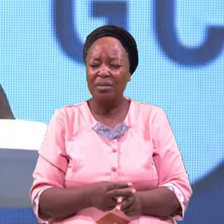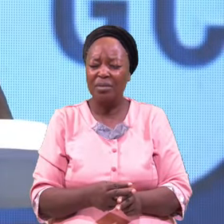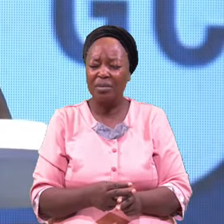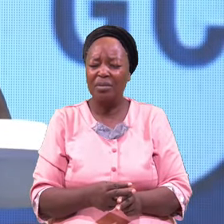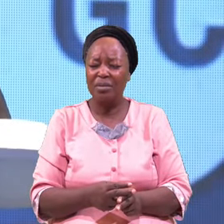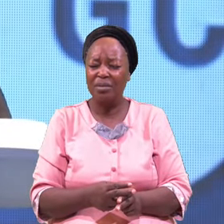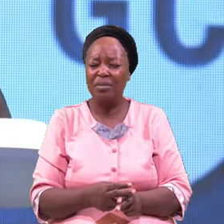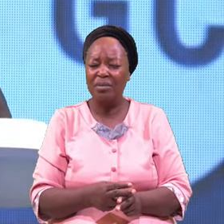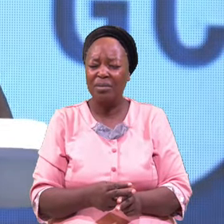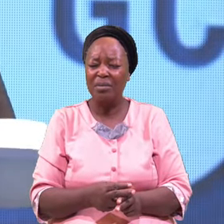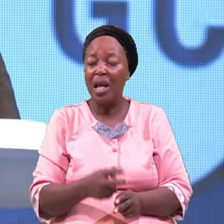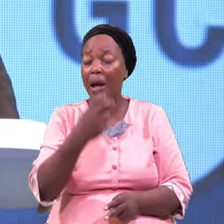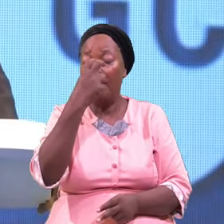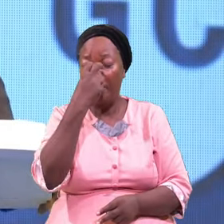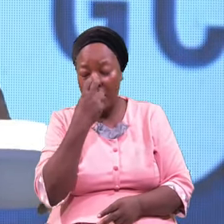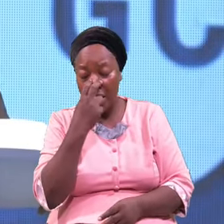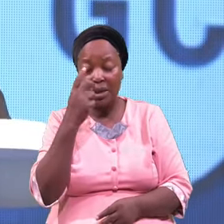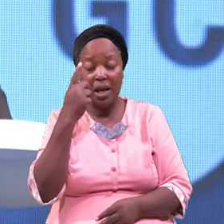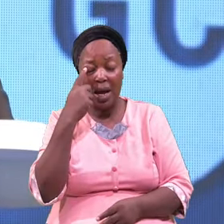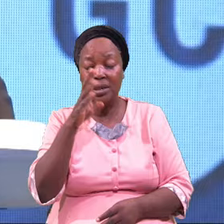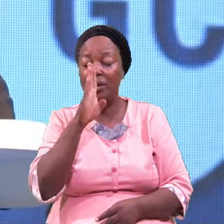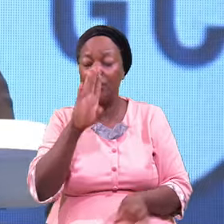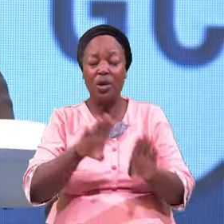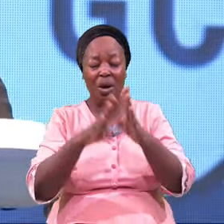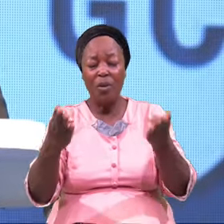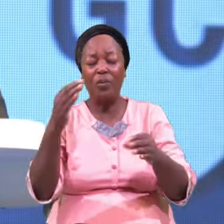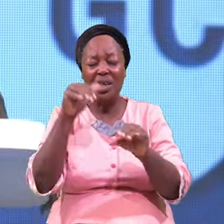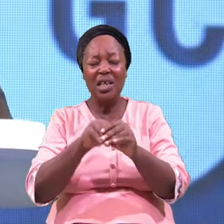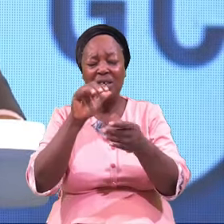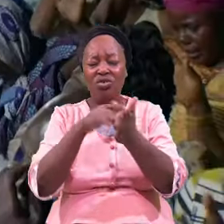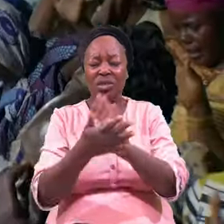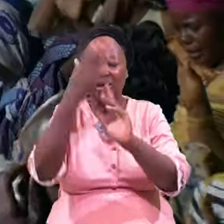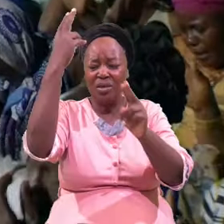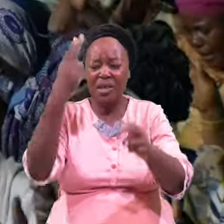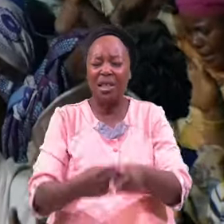Blind Eyes Be Opened In Jesus Name